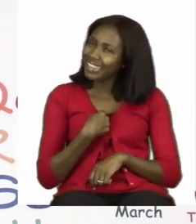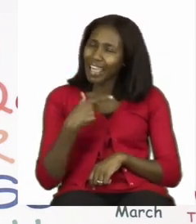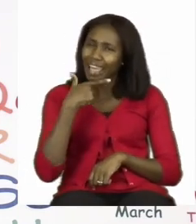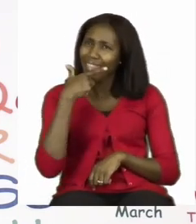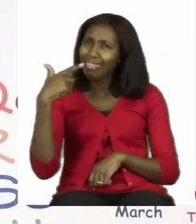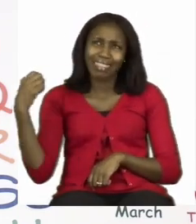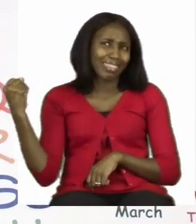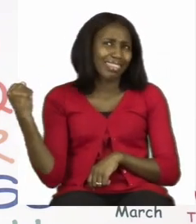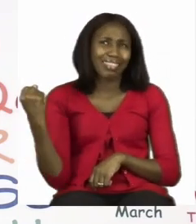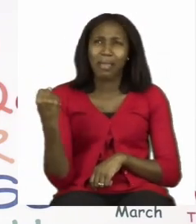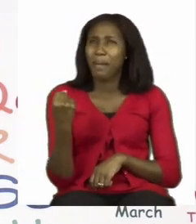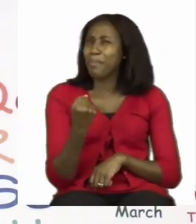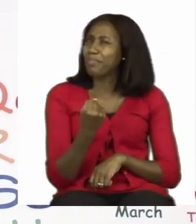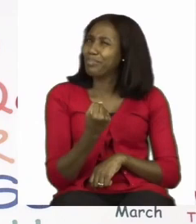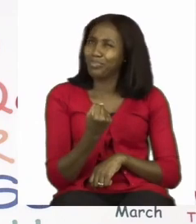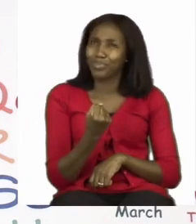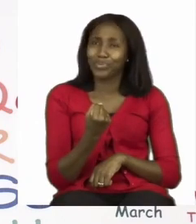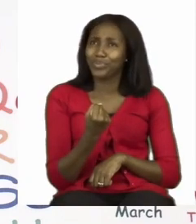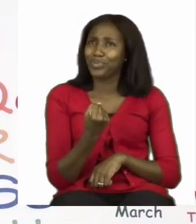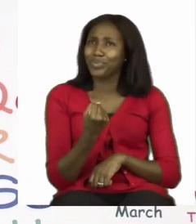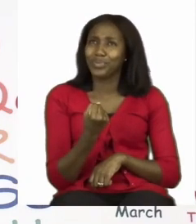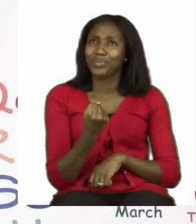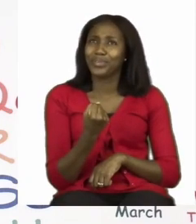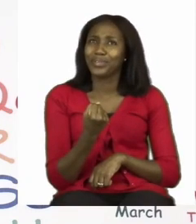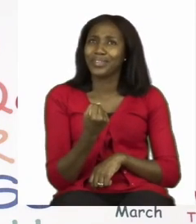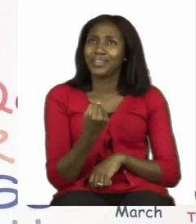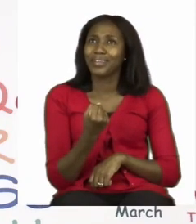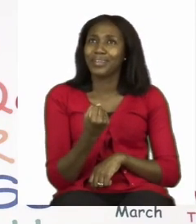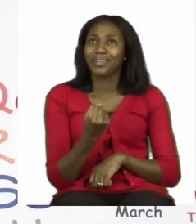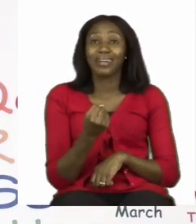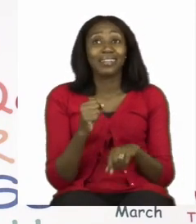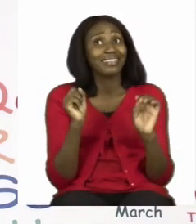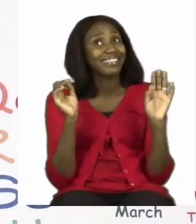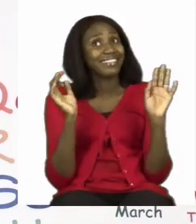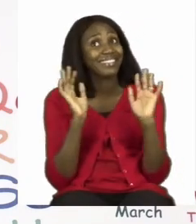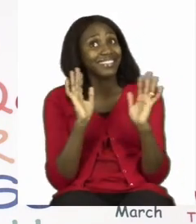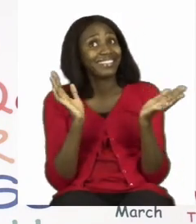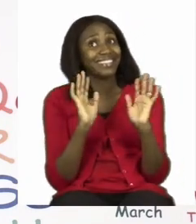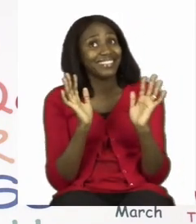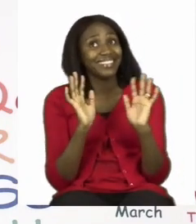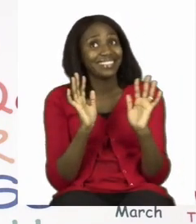thank you for joining us today and goodbye!